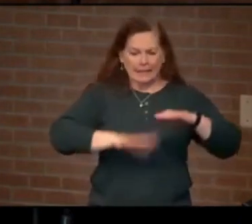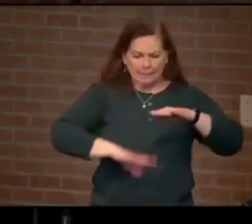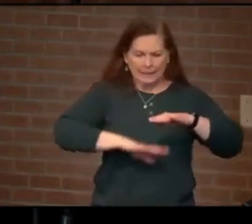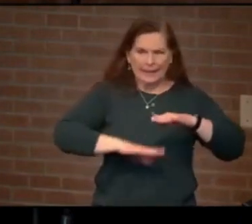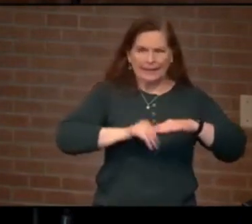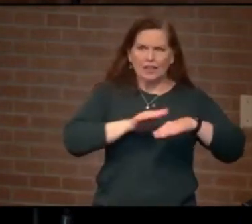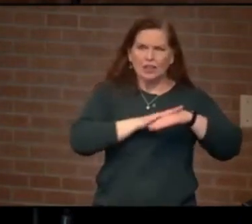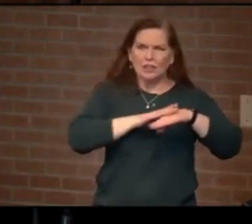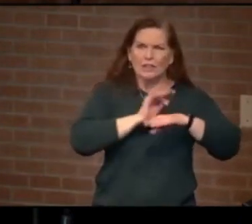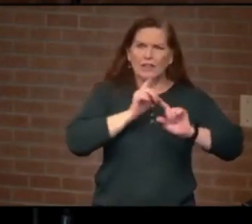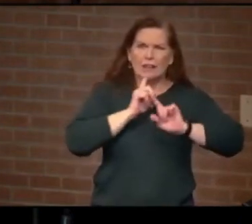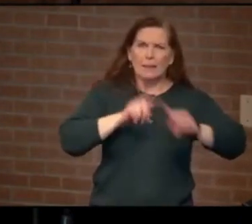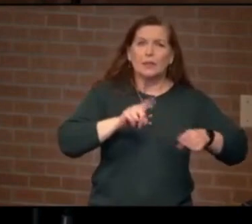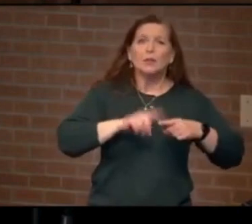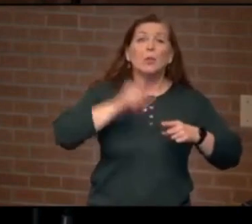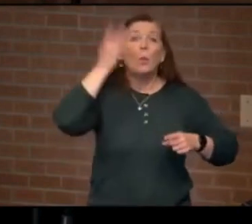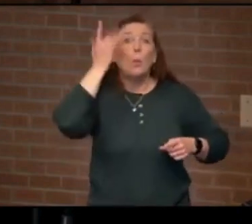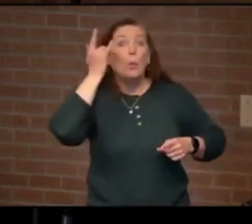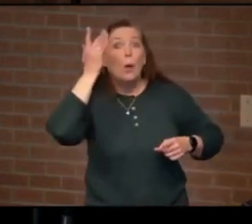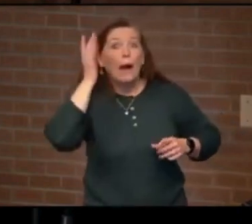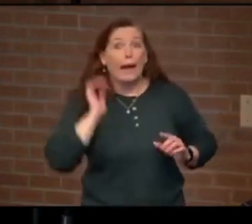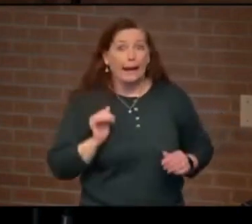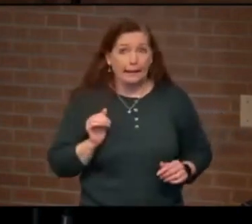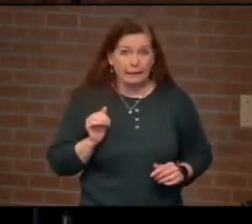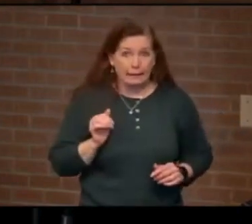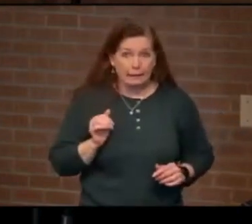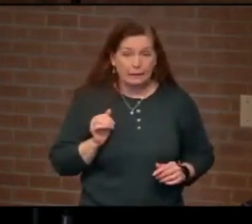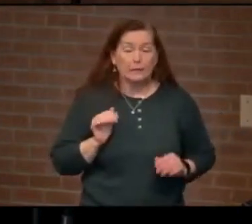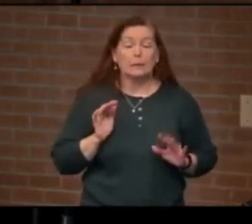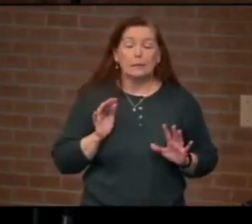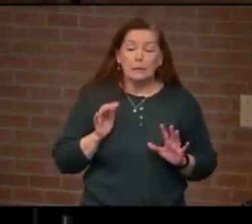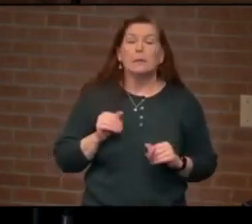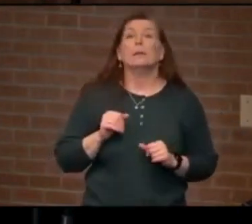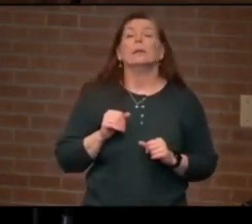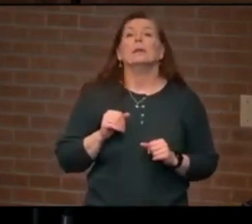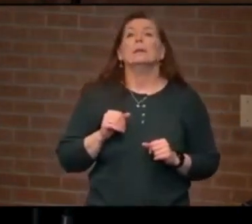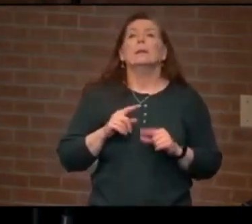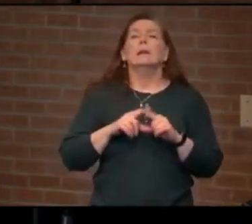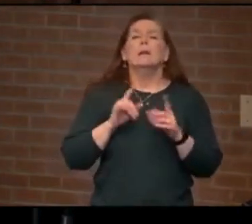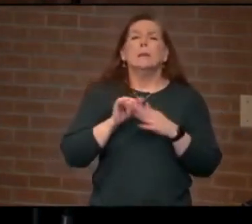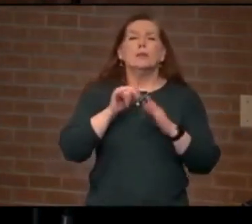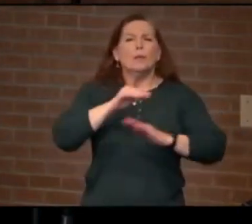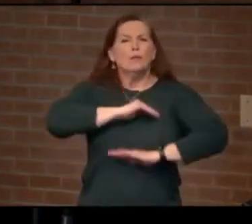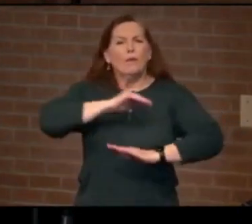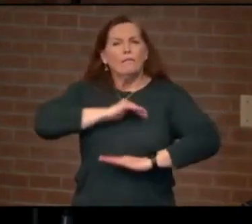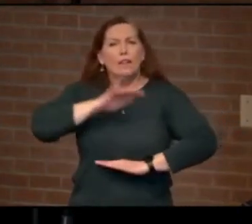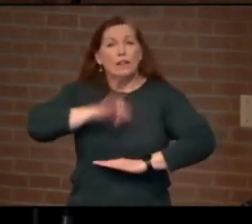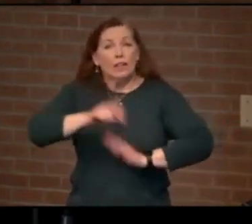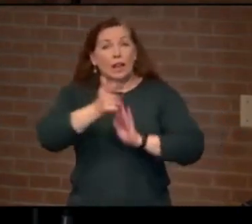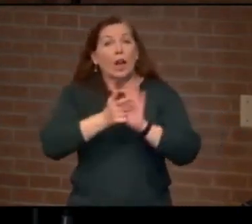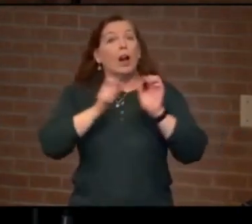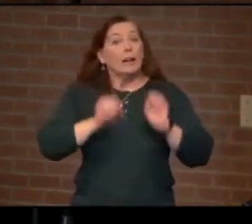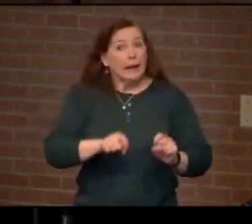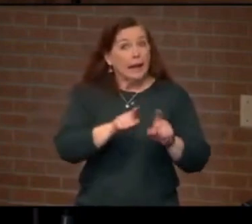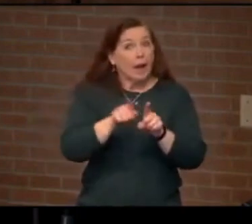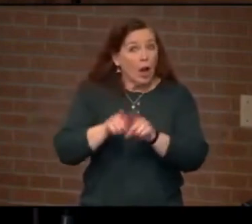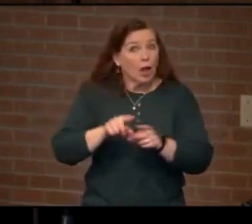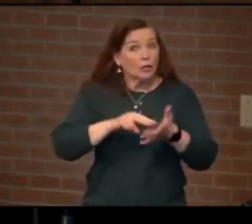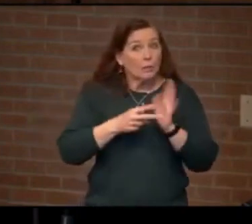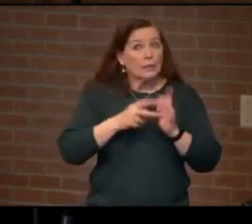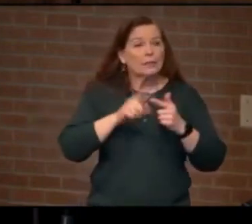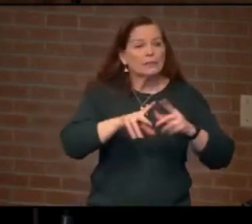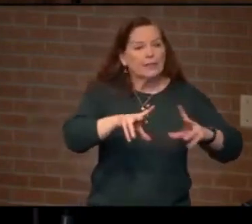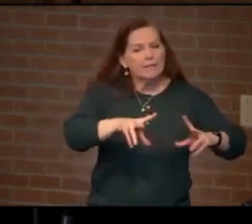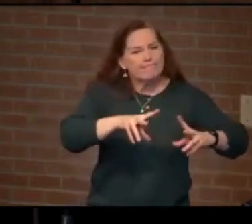to the why, behind it. Yet to fulfill the law can also mean to embody